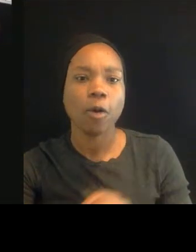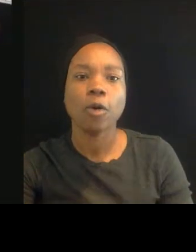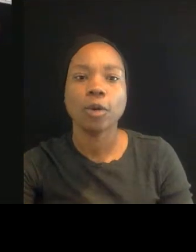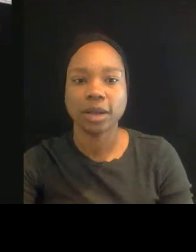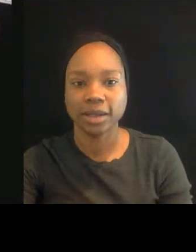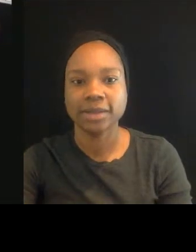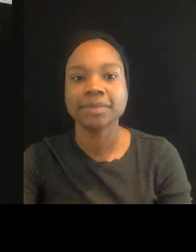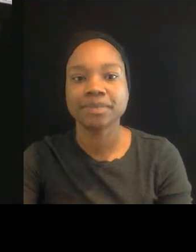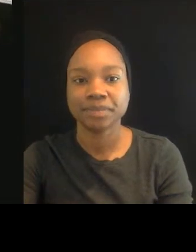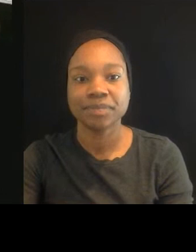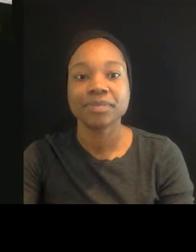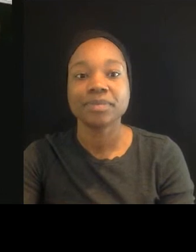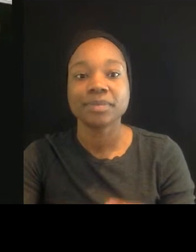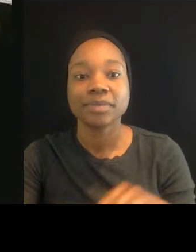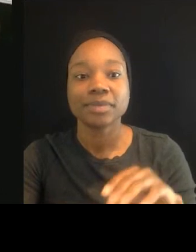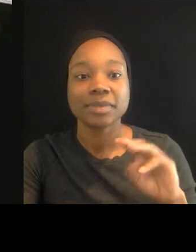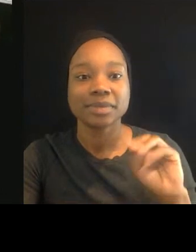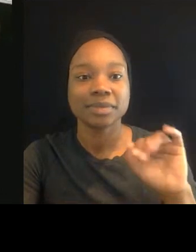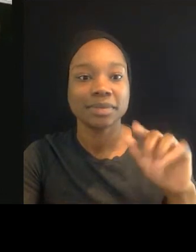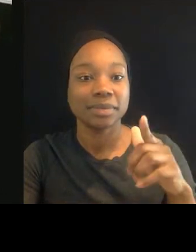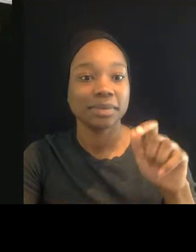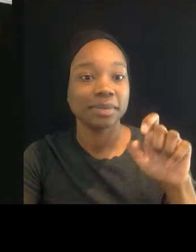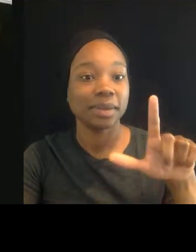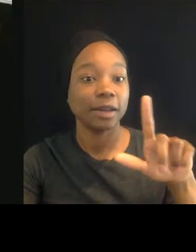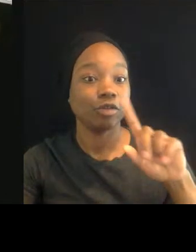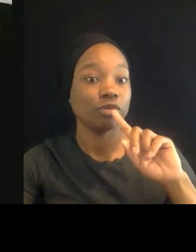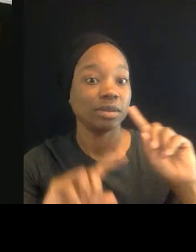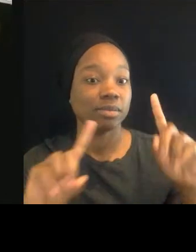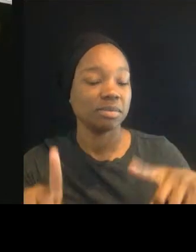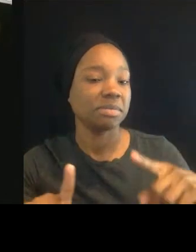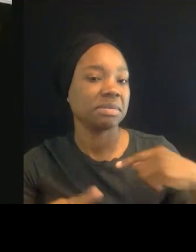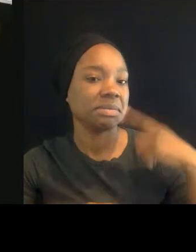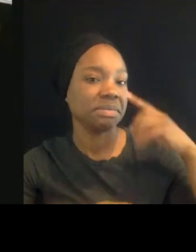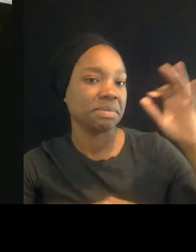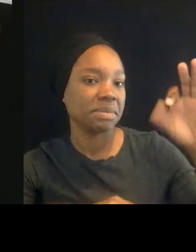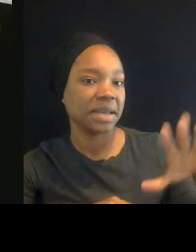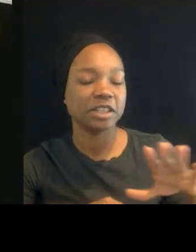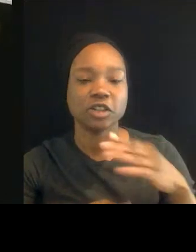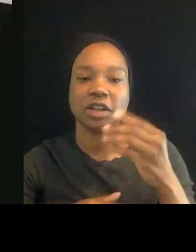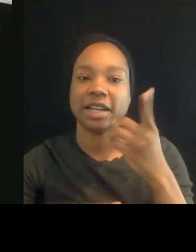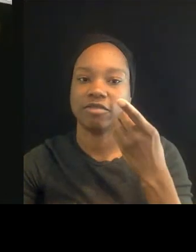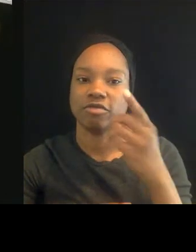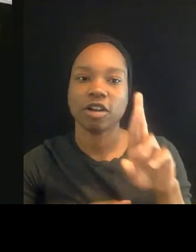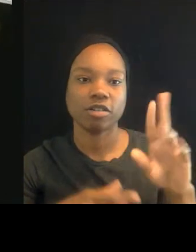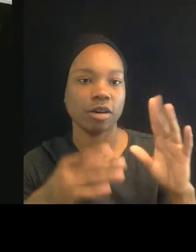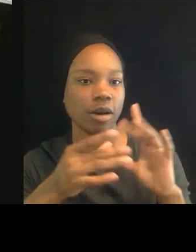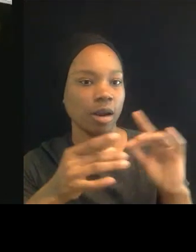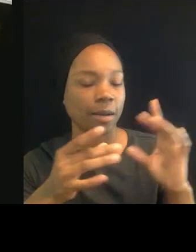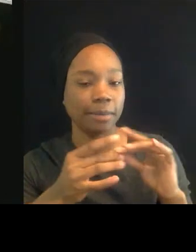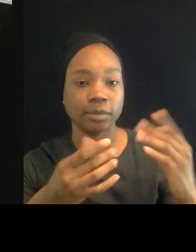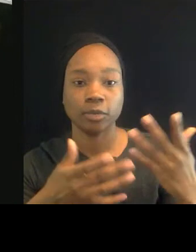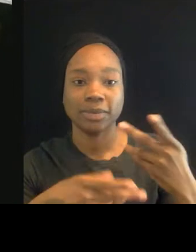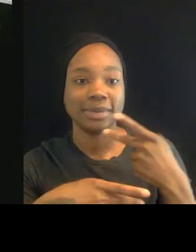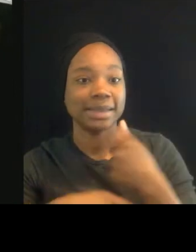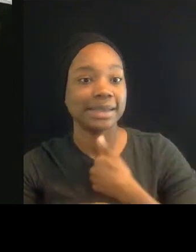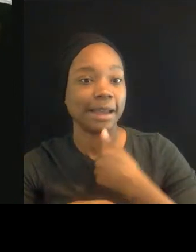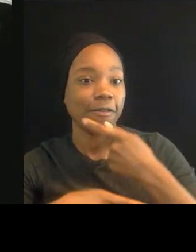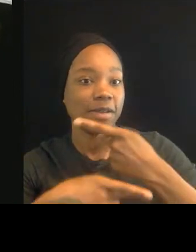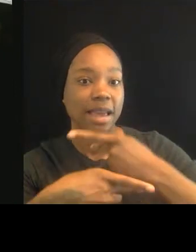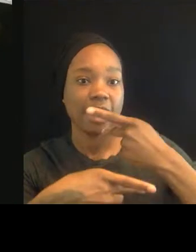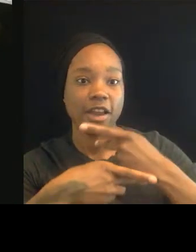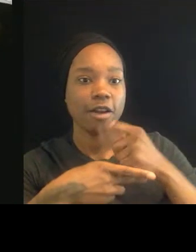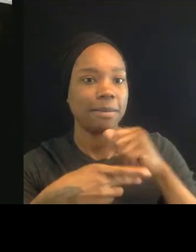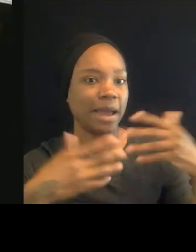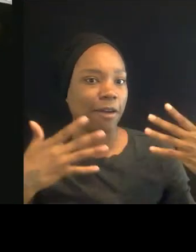the self care. And for me, it's not being afraid of talking to myself. And I mean that in that we, we go to the